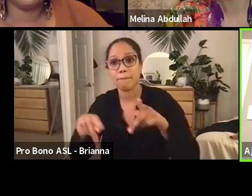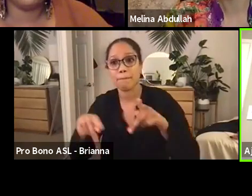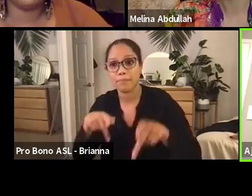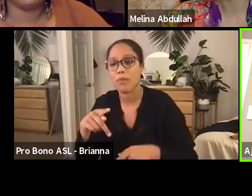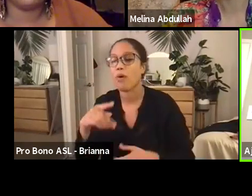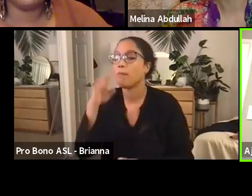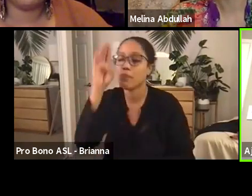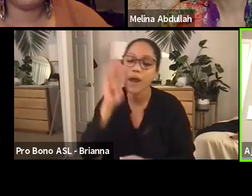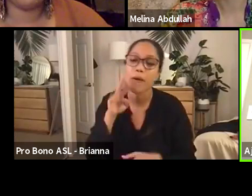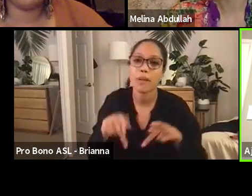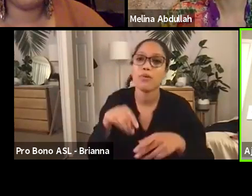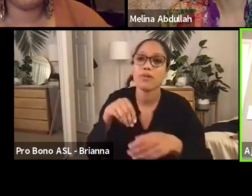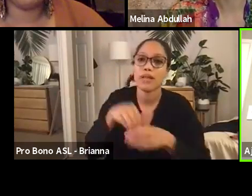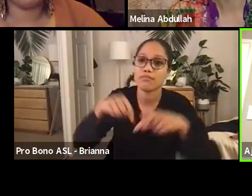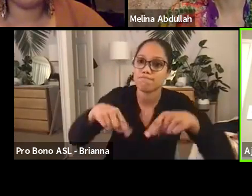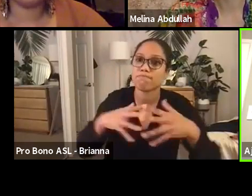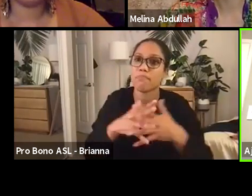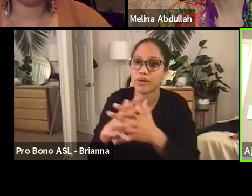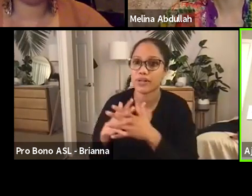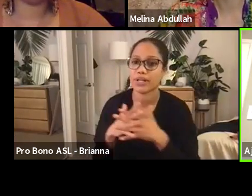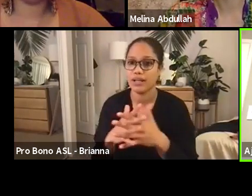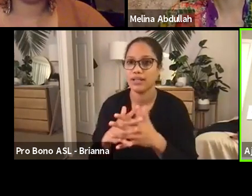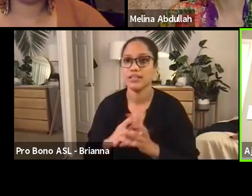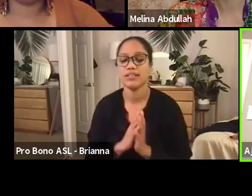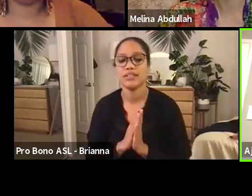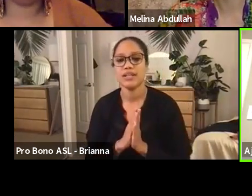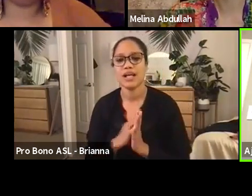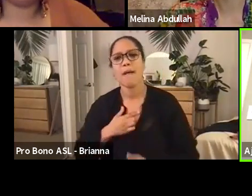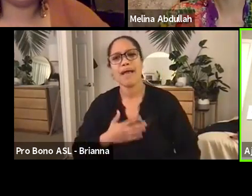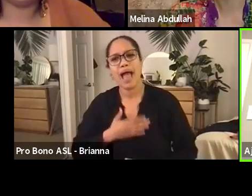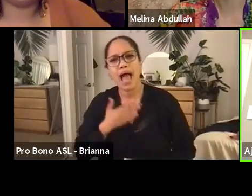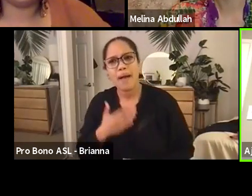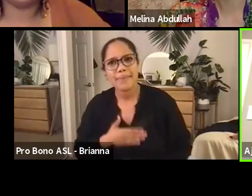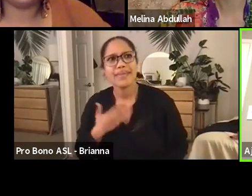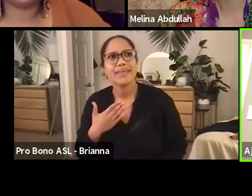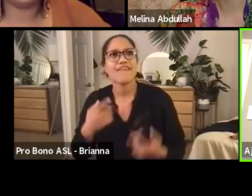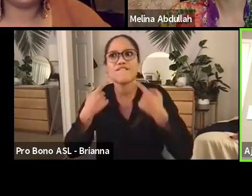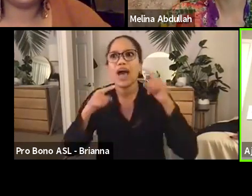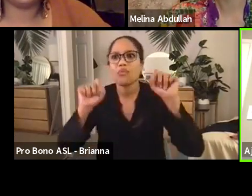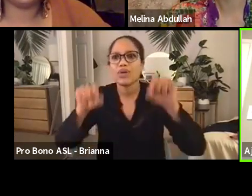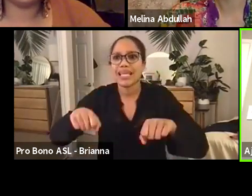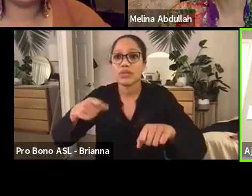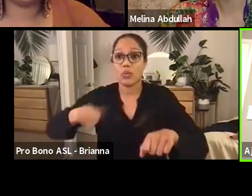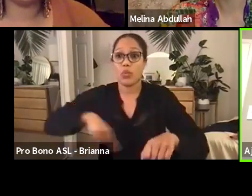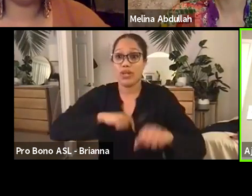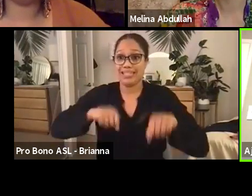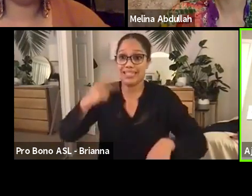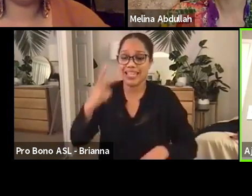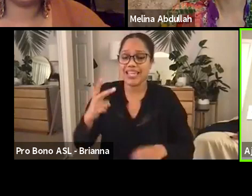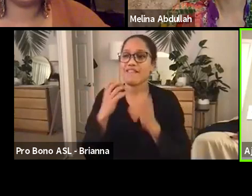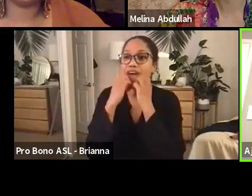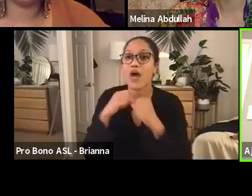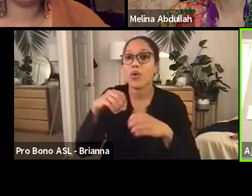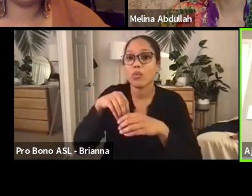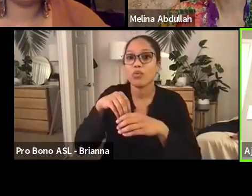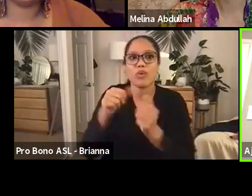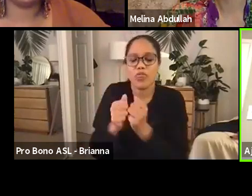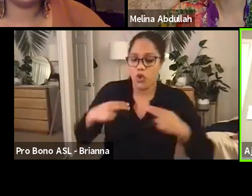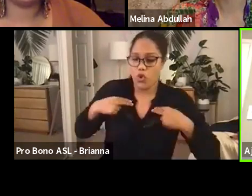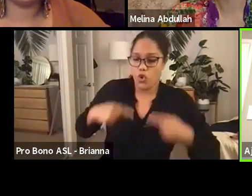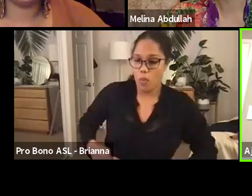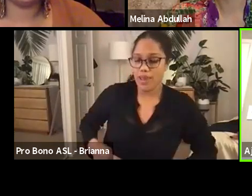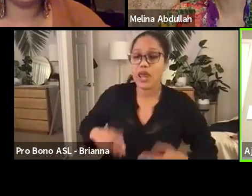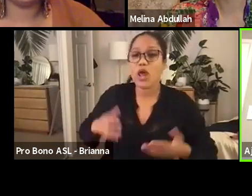a part of this dynamic team that sees the value in human beings and has decided to raise money to be able to